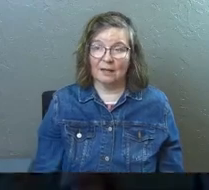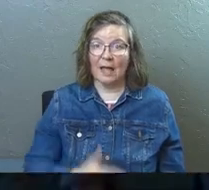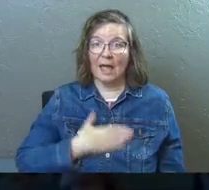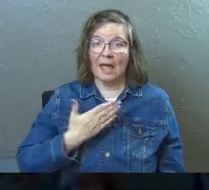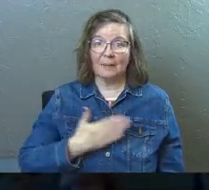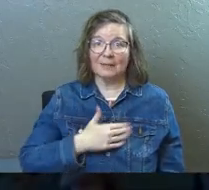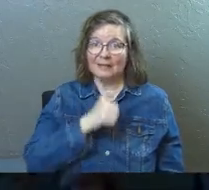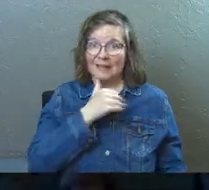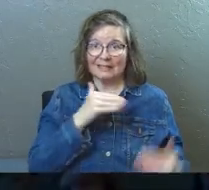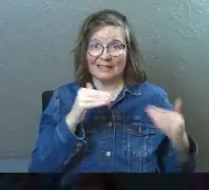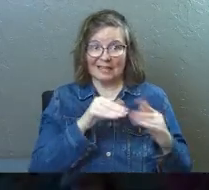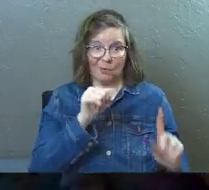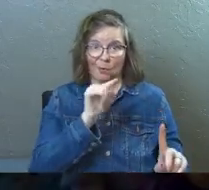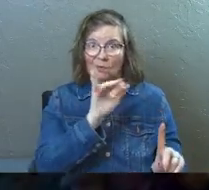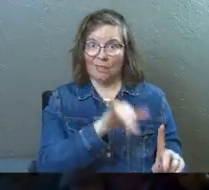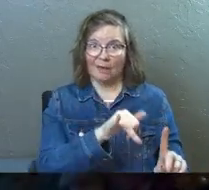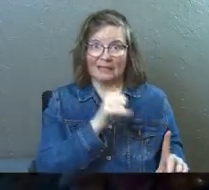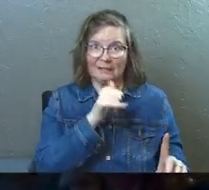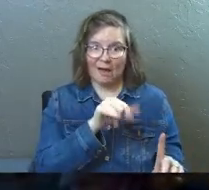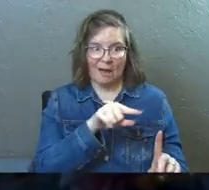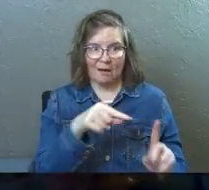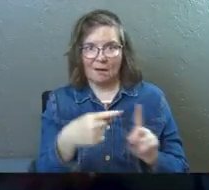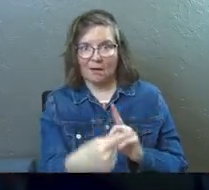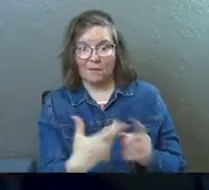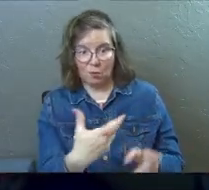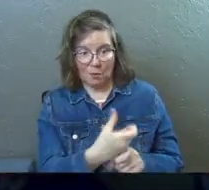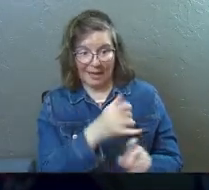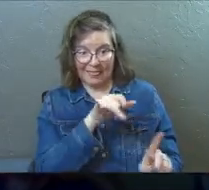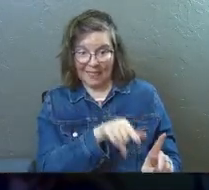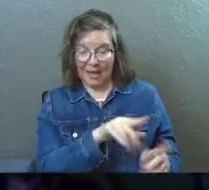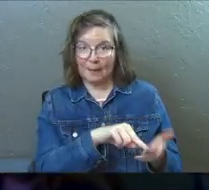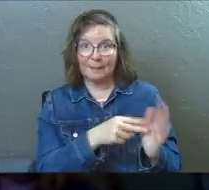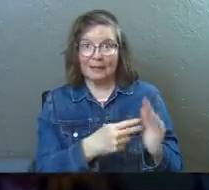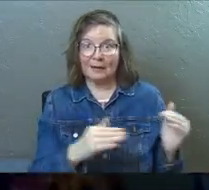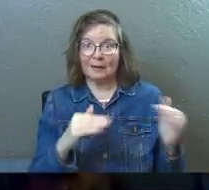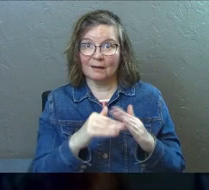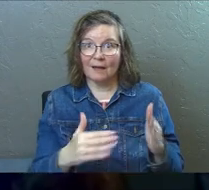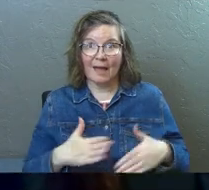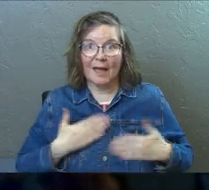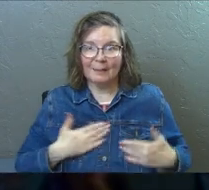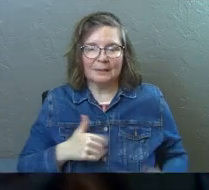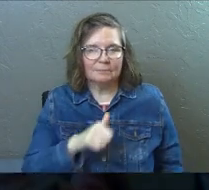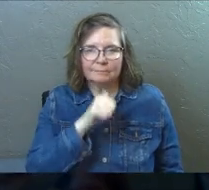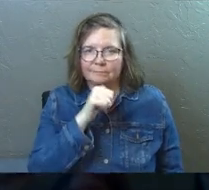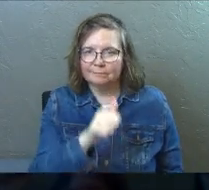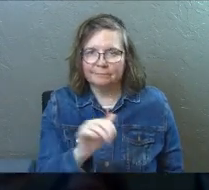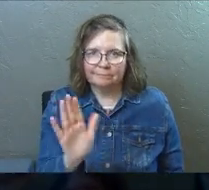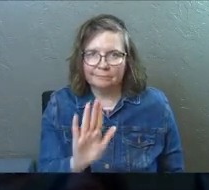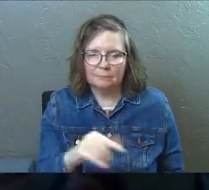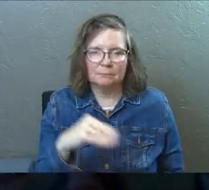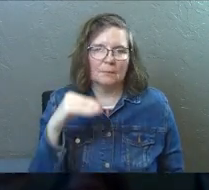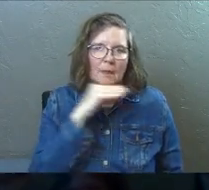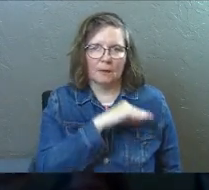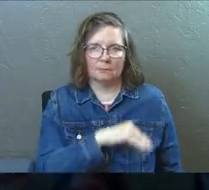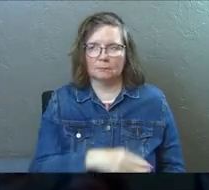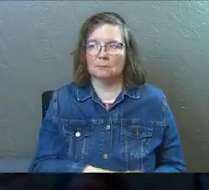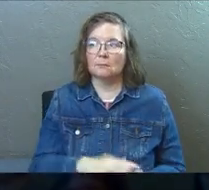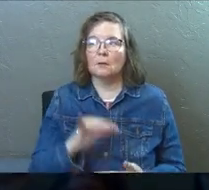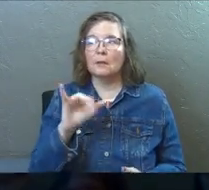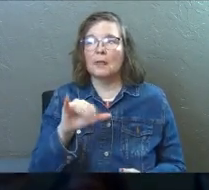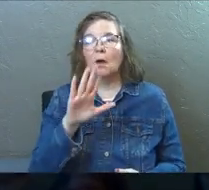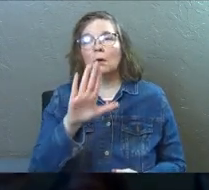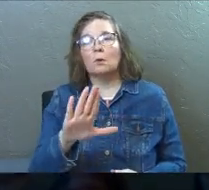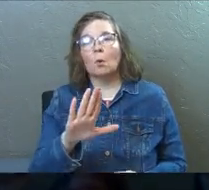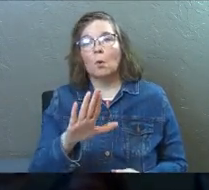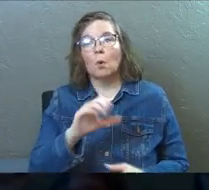Happiness isn't on the other side of you getting the thing, no matter what it is. It's that